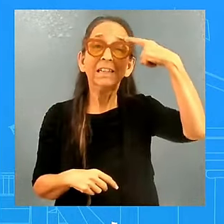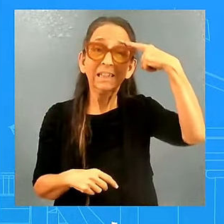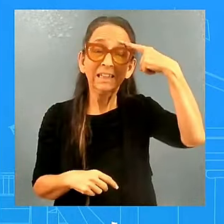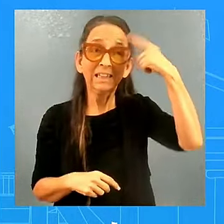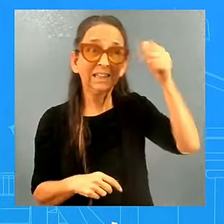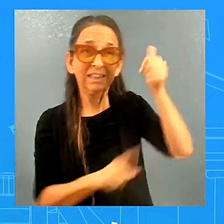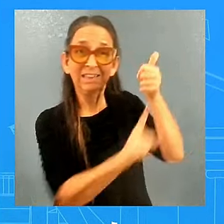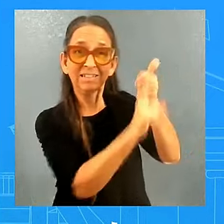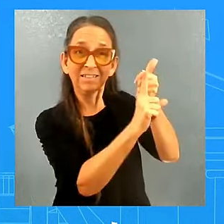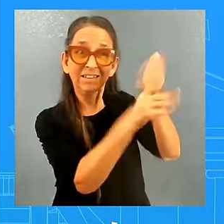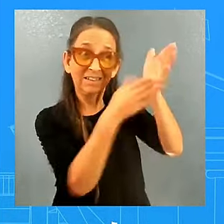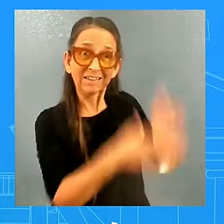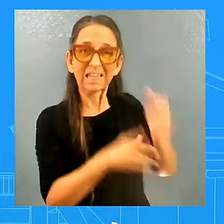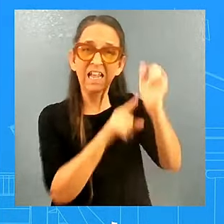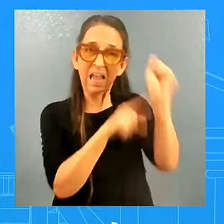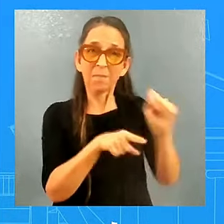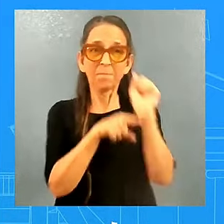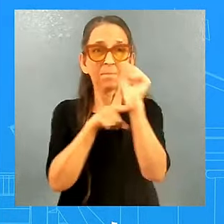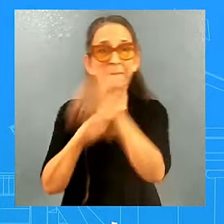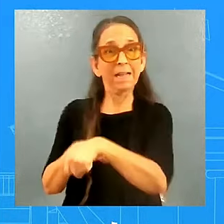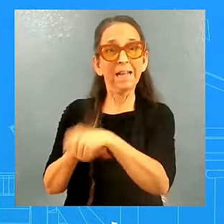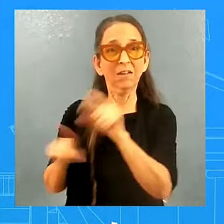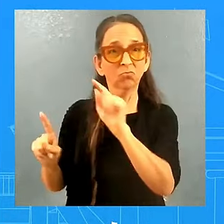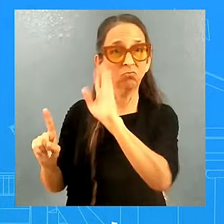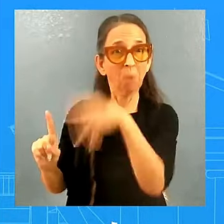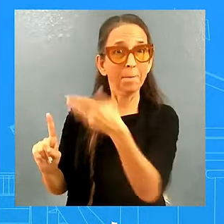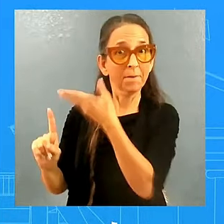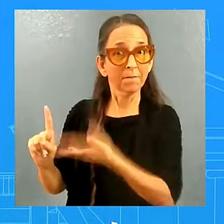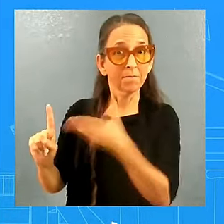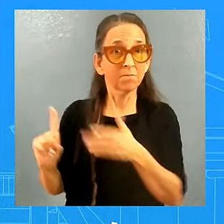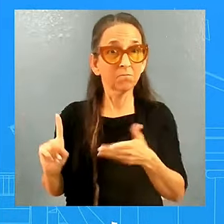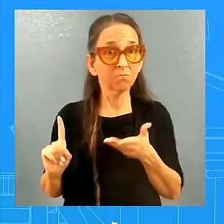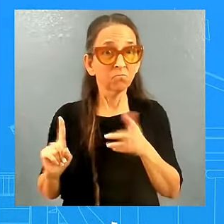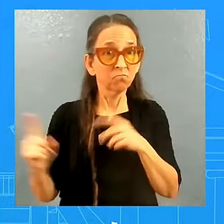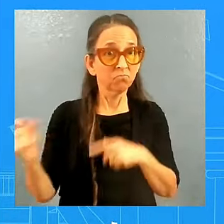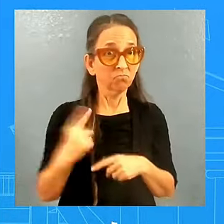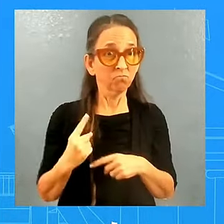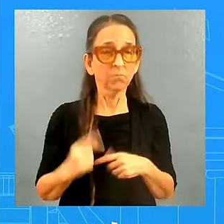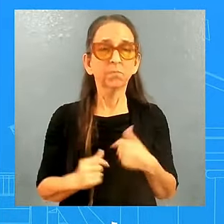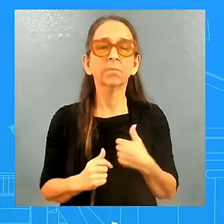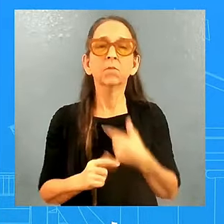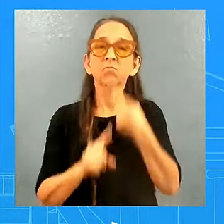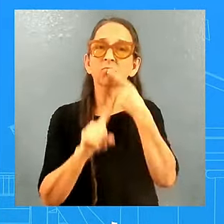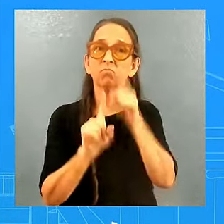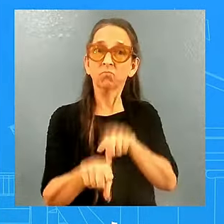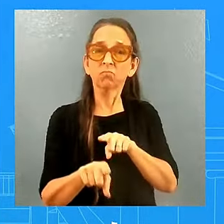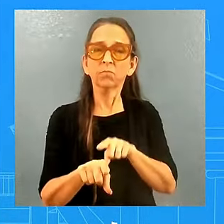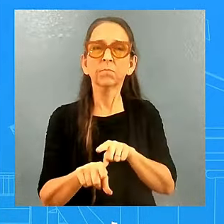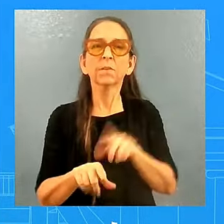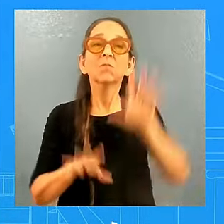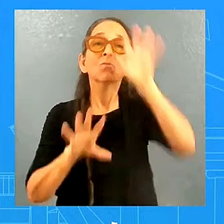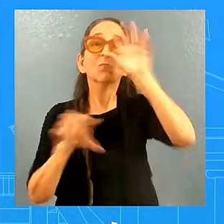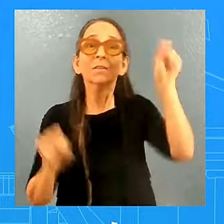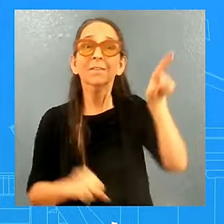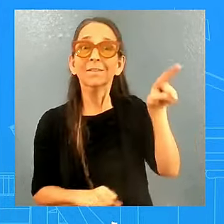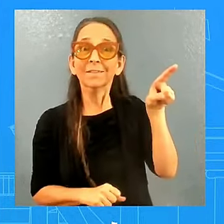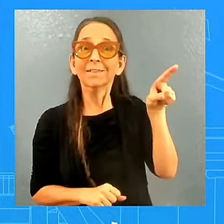that he did the right thing for the American people. I'm not, I'm just, I'm not going to get into,